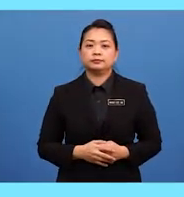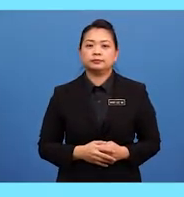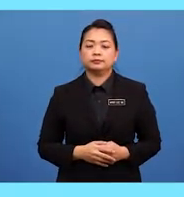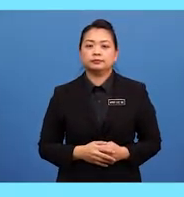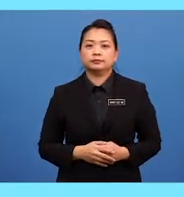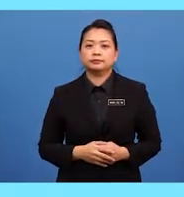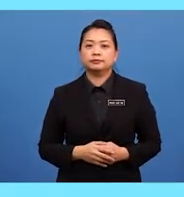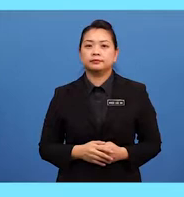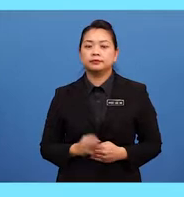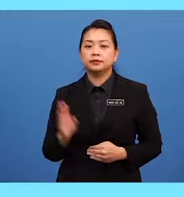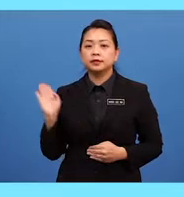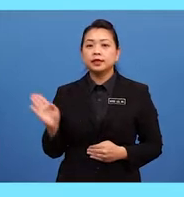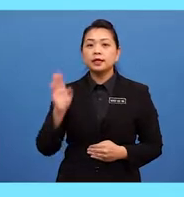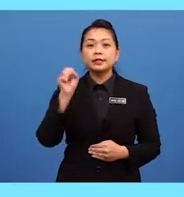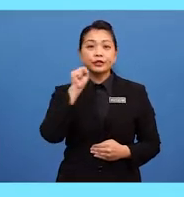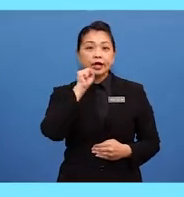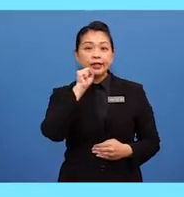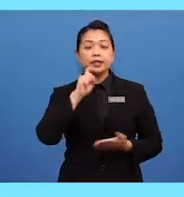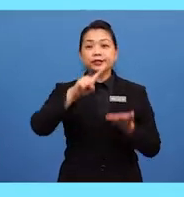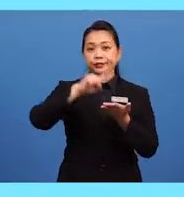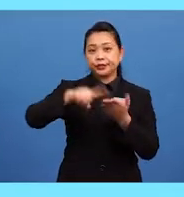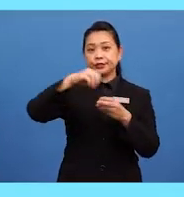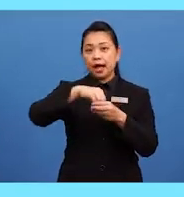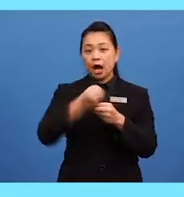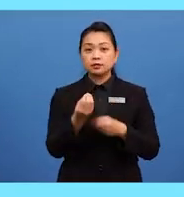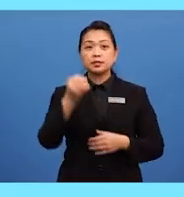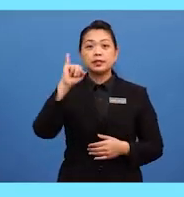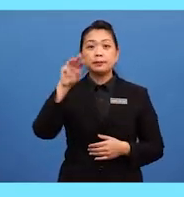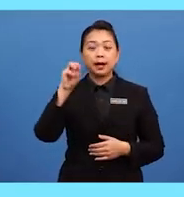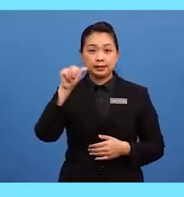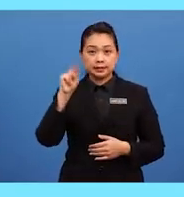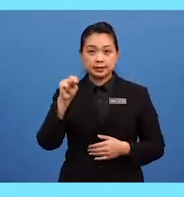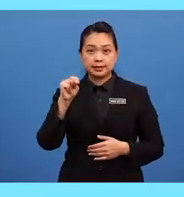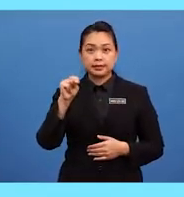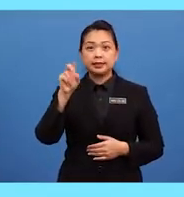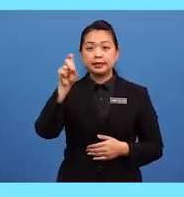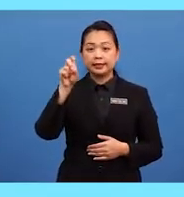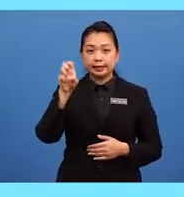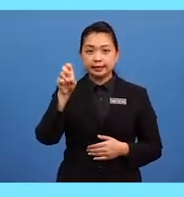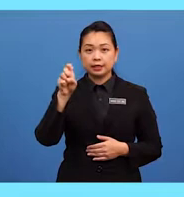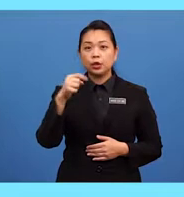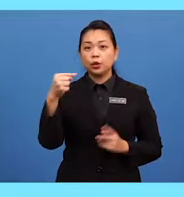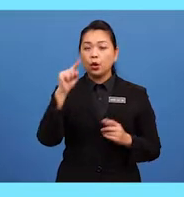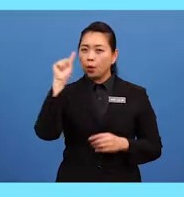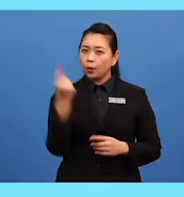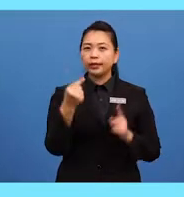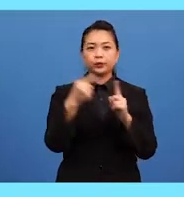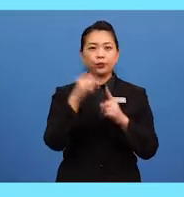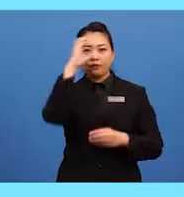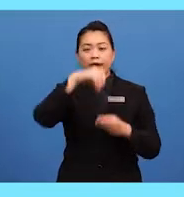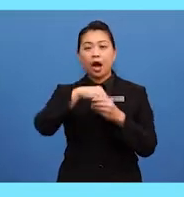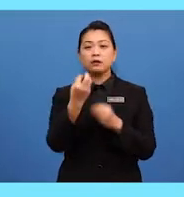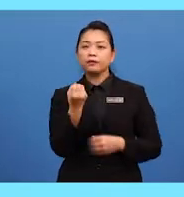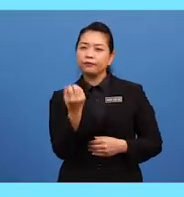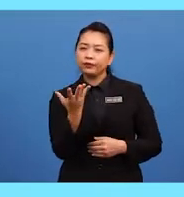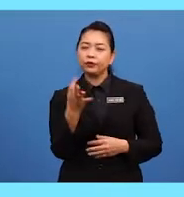Shelly checks out Iman's X's only to find out